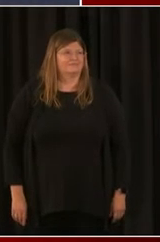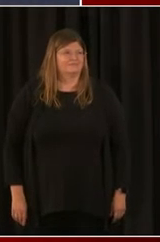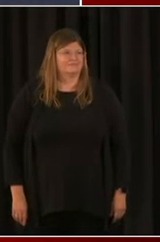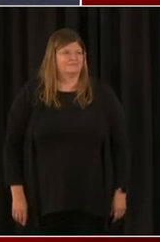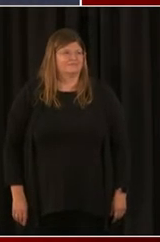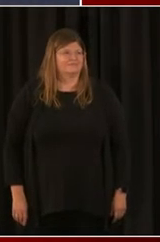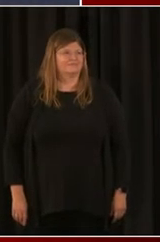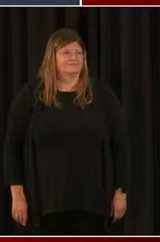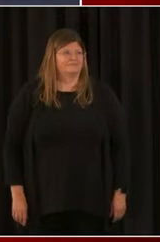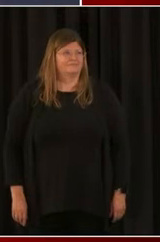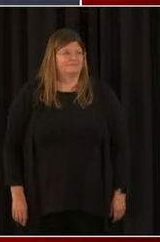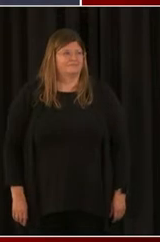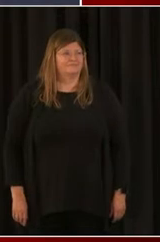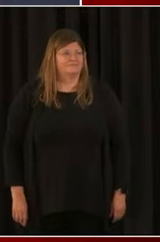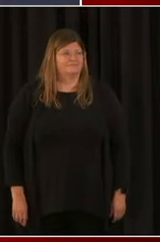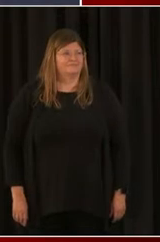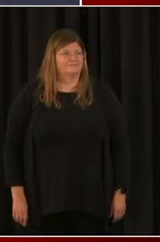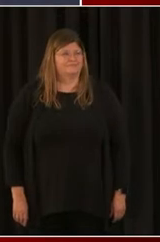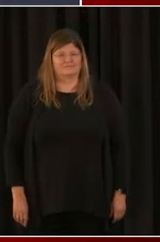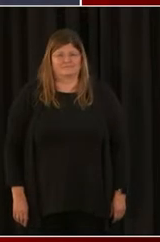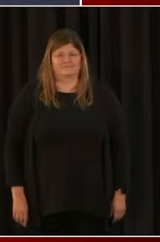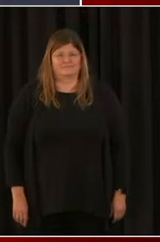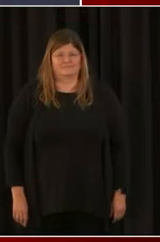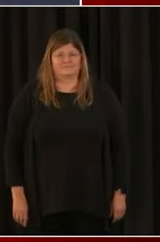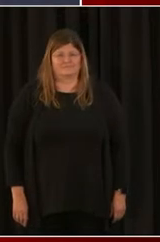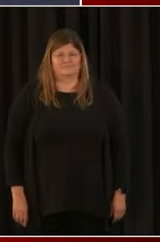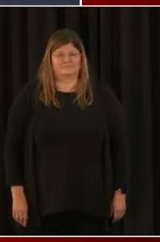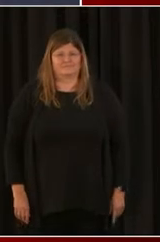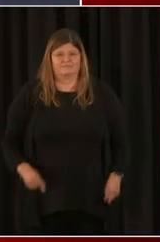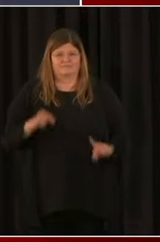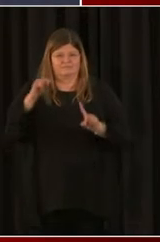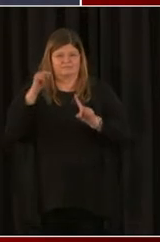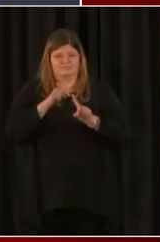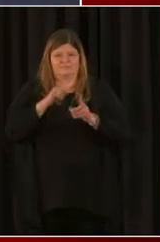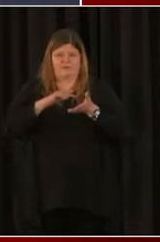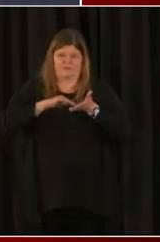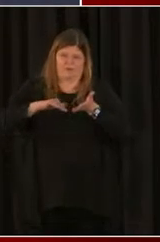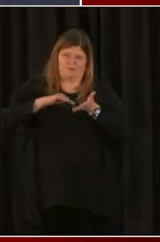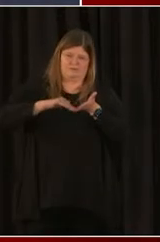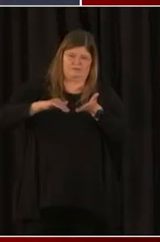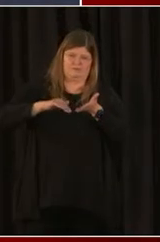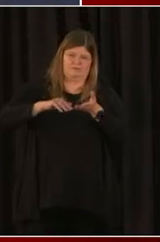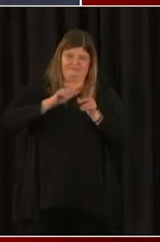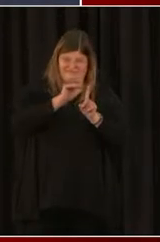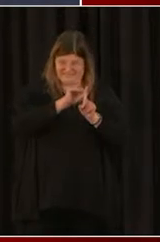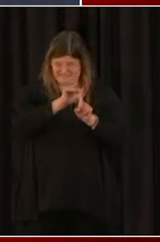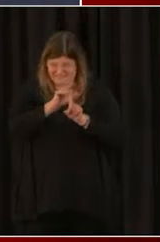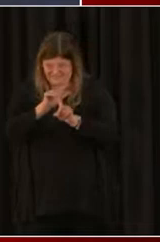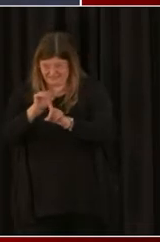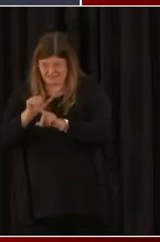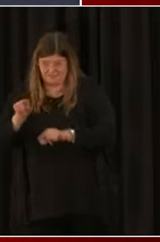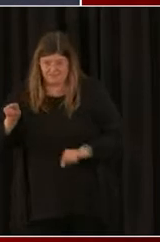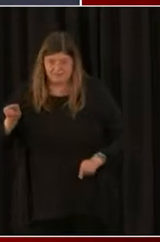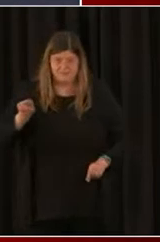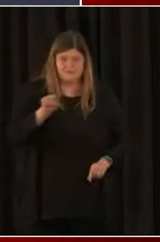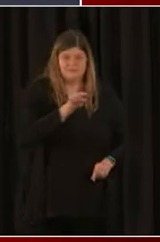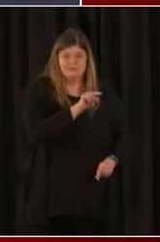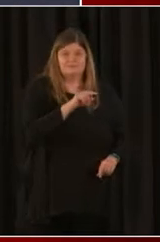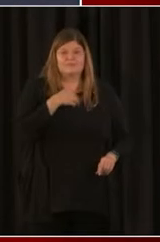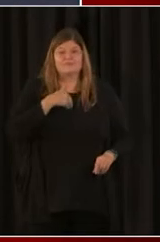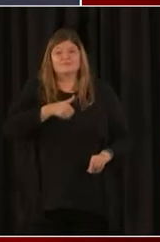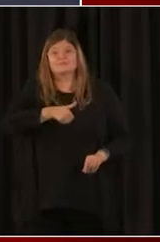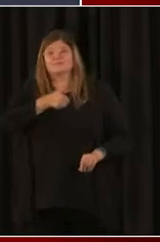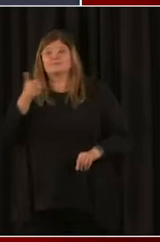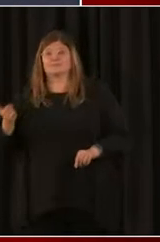No, just on the forgiveness piece of it, I'm just going to remind people that there is another form